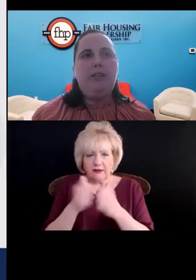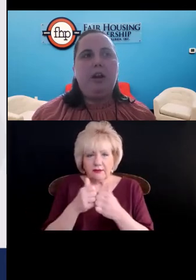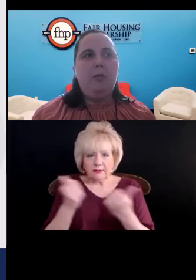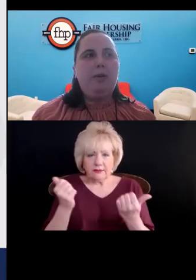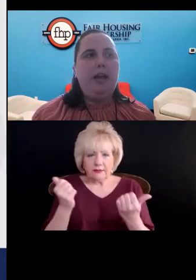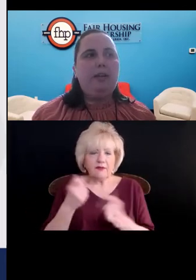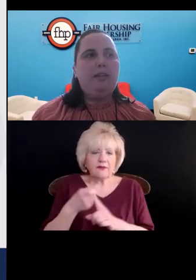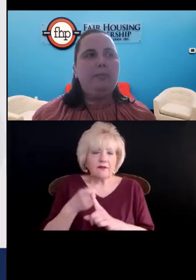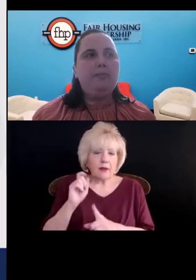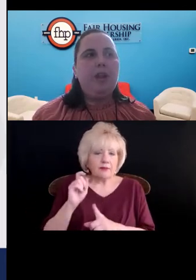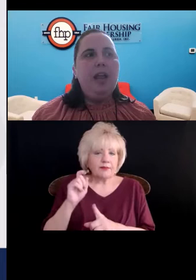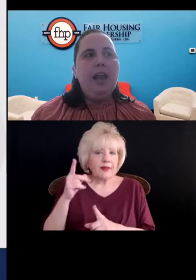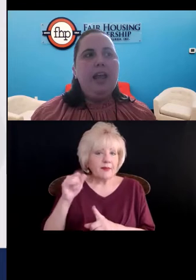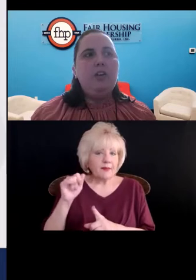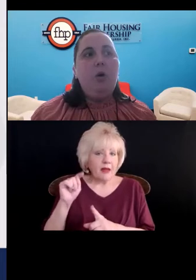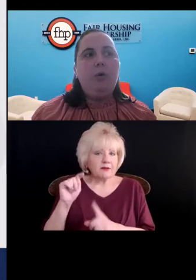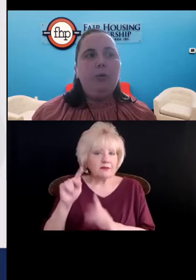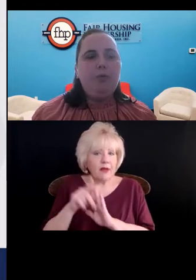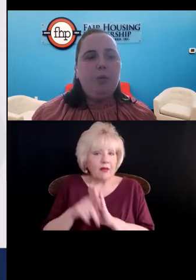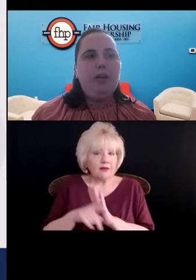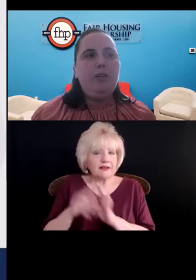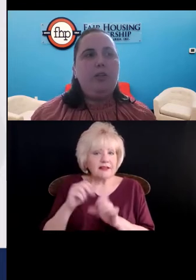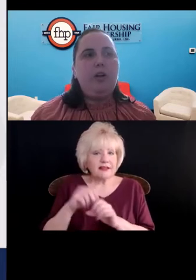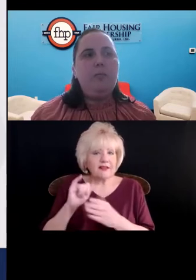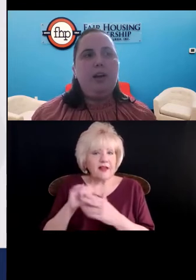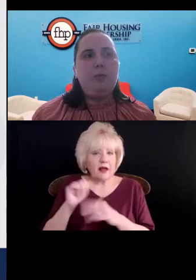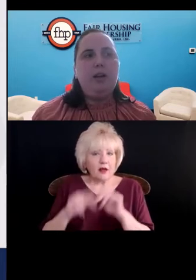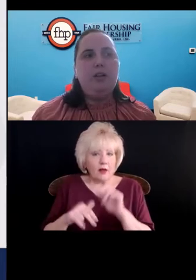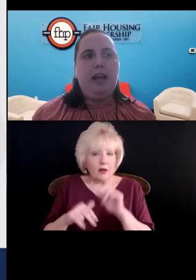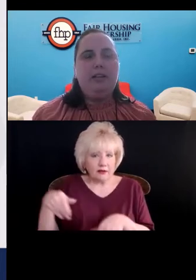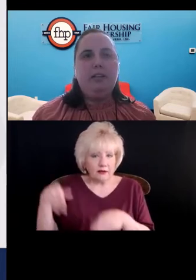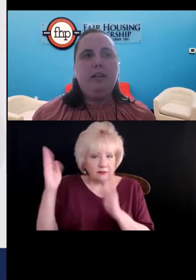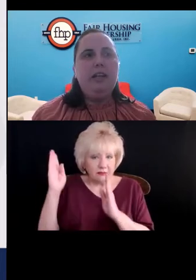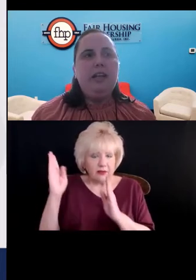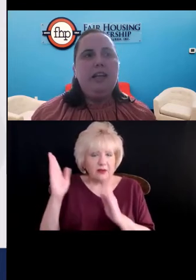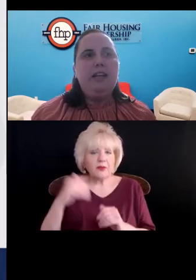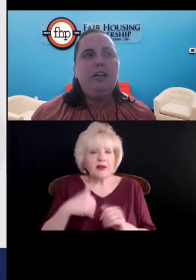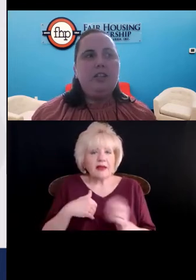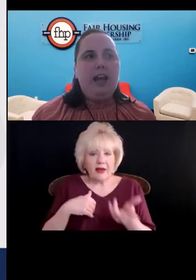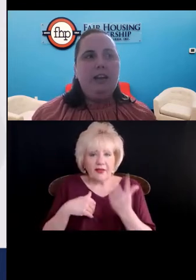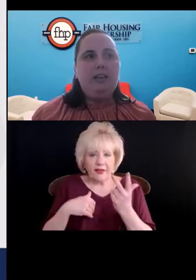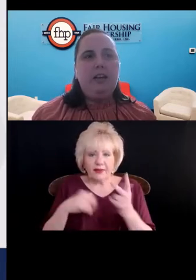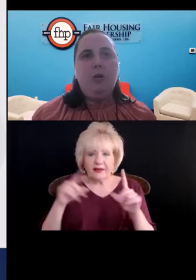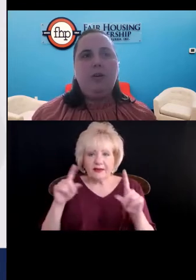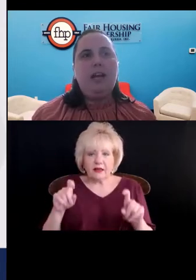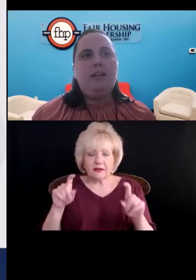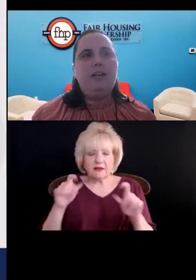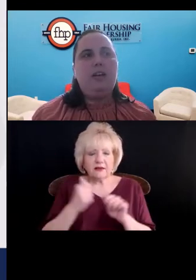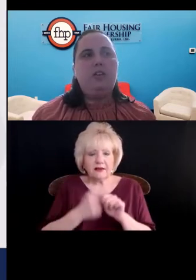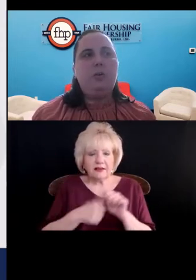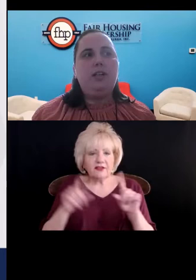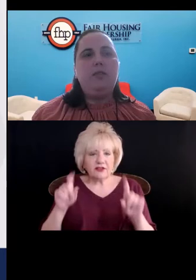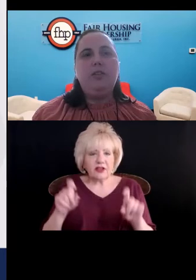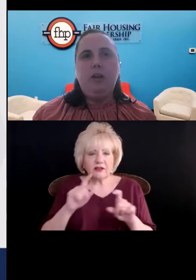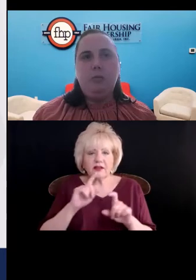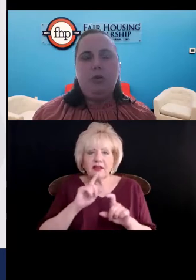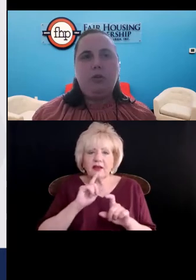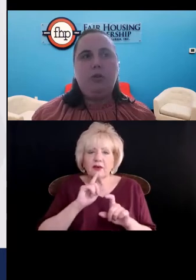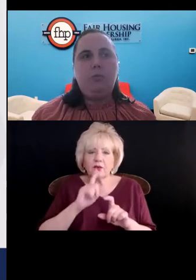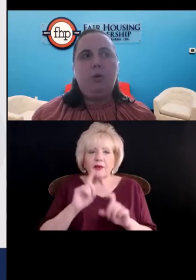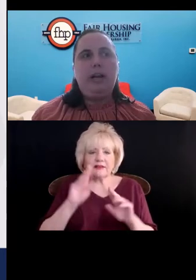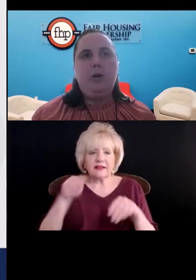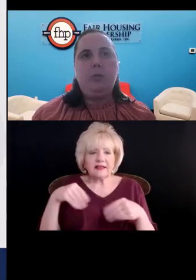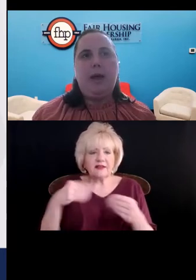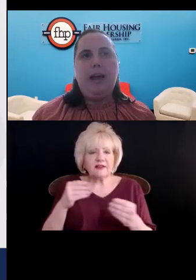policy at the complex. In total, did three match pair tests. In each test, our protected tester was given the